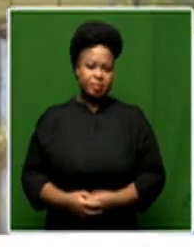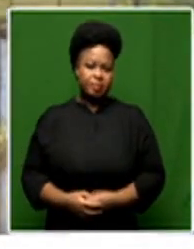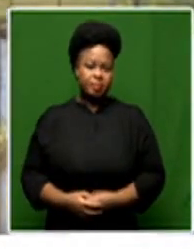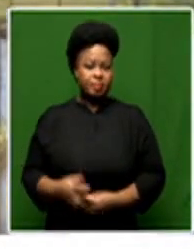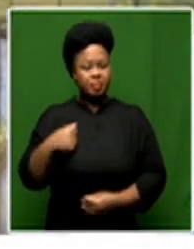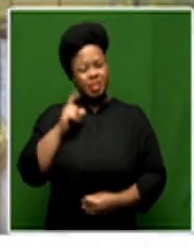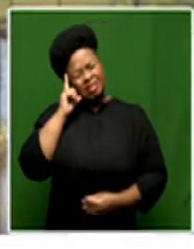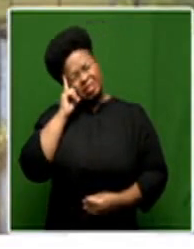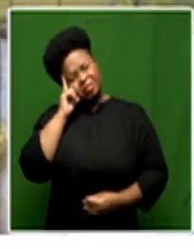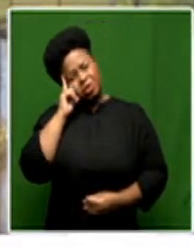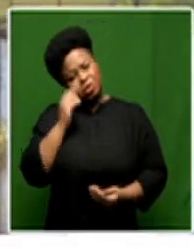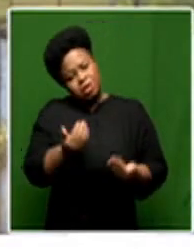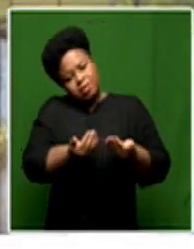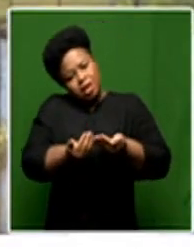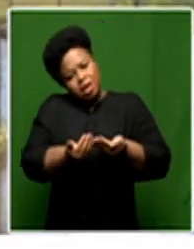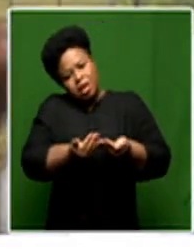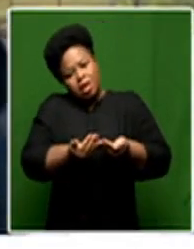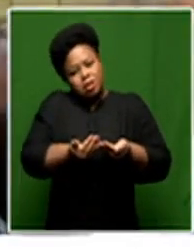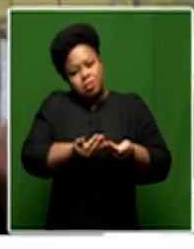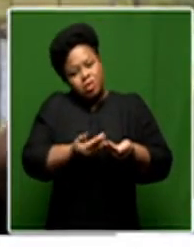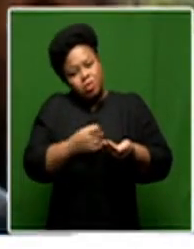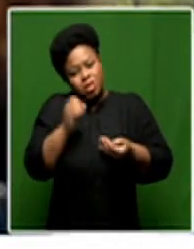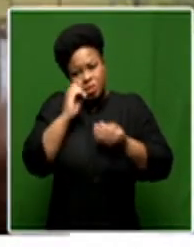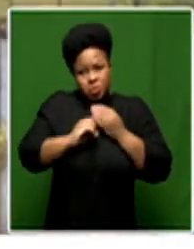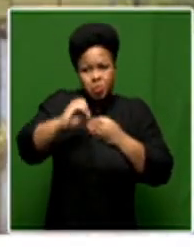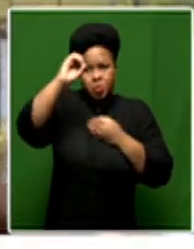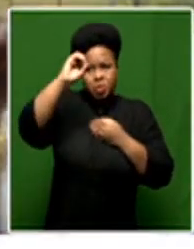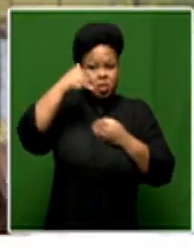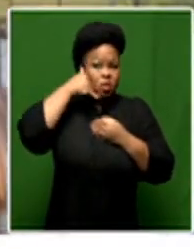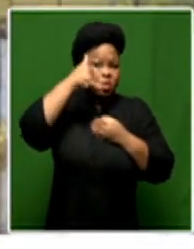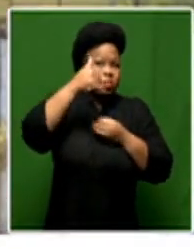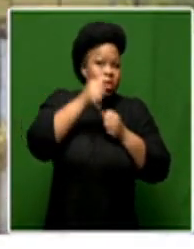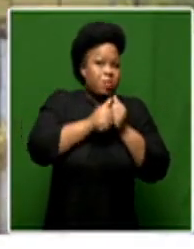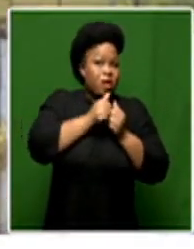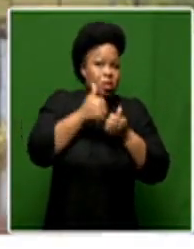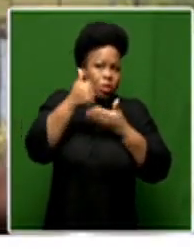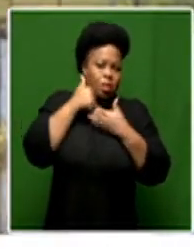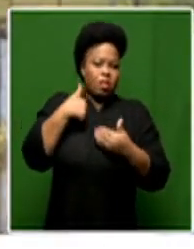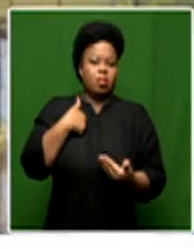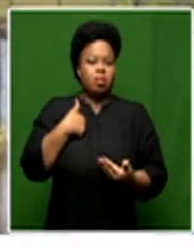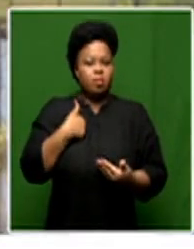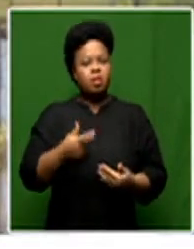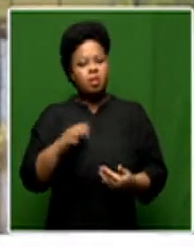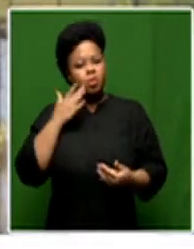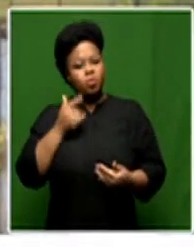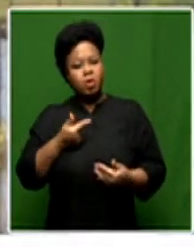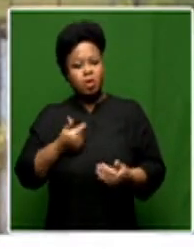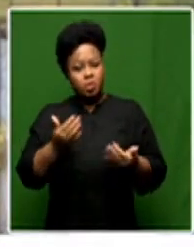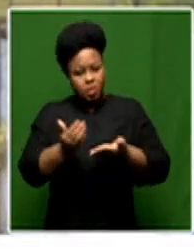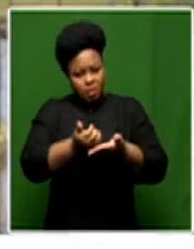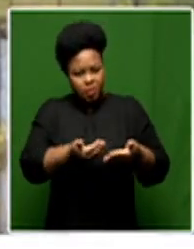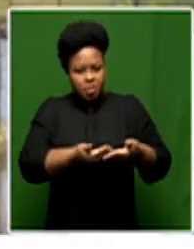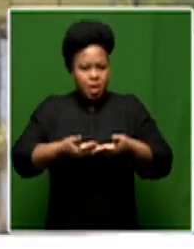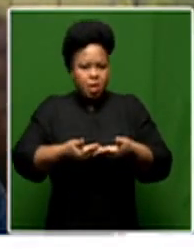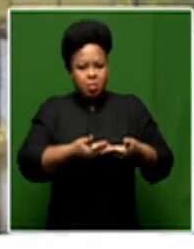I slept the whole night holding a baby. When the sun rose, I called my brother to come and assist me. After we saved the baby,